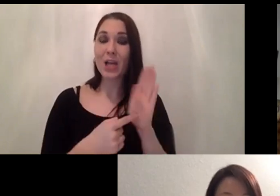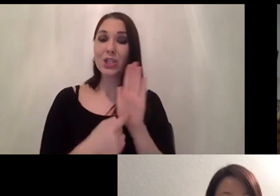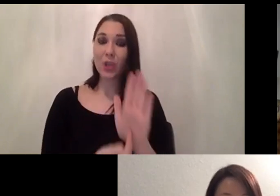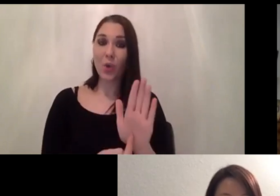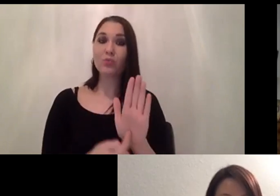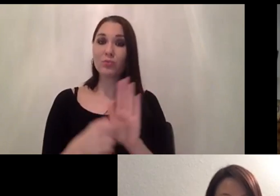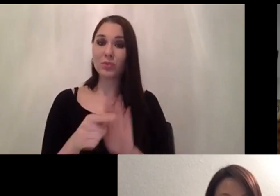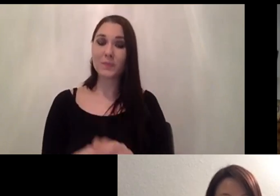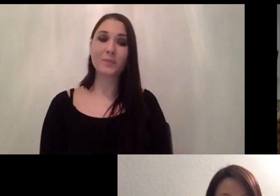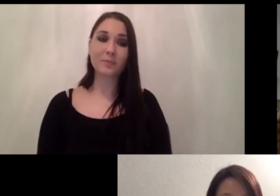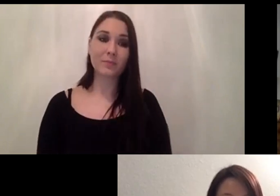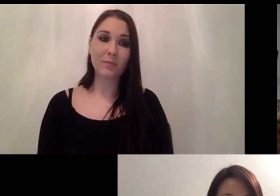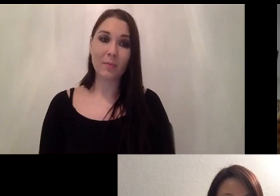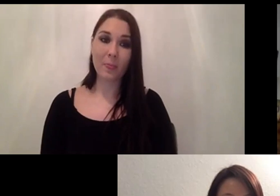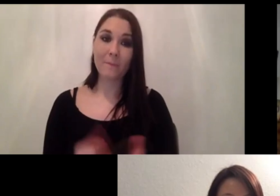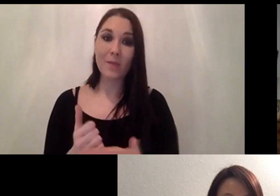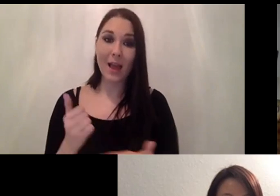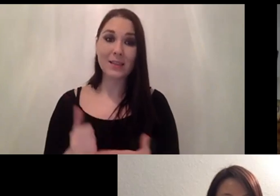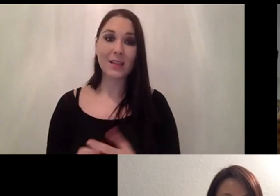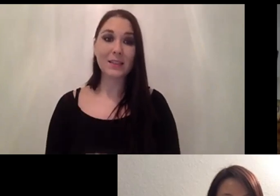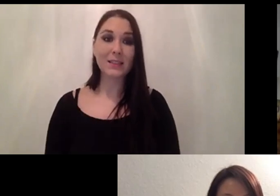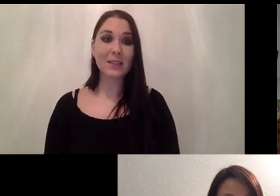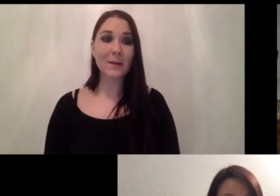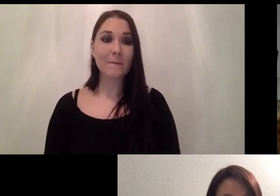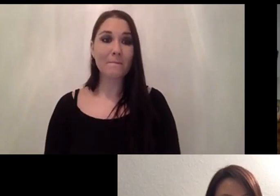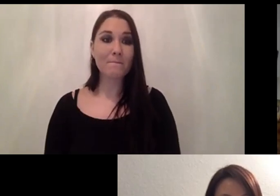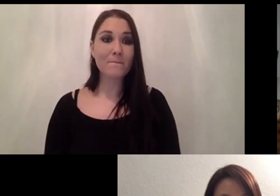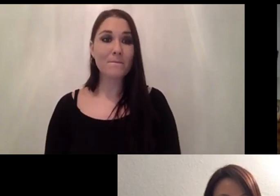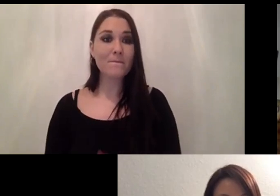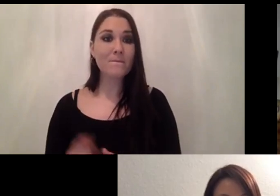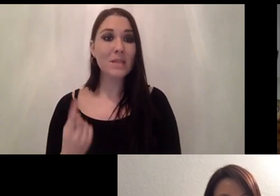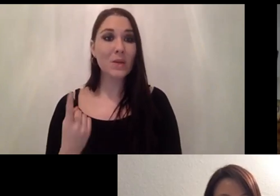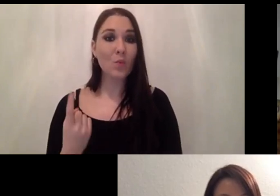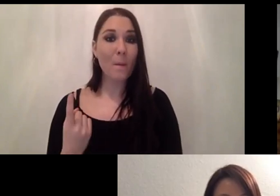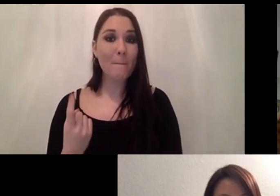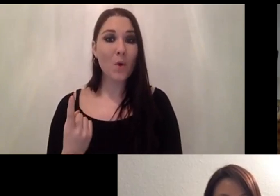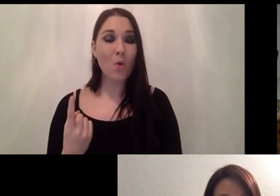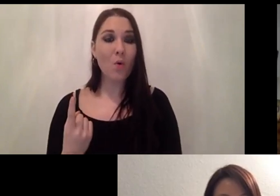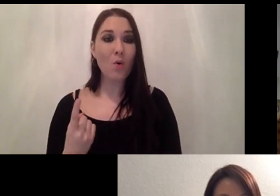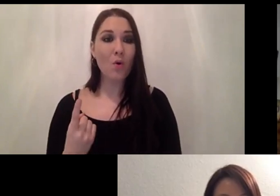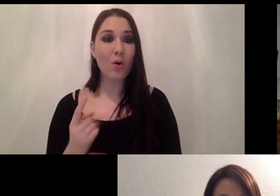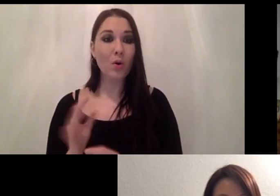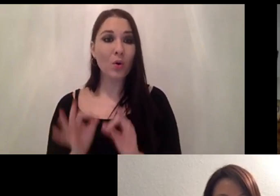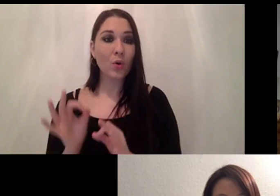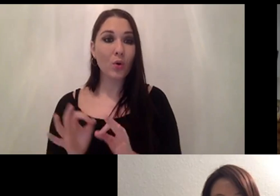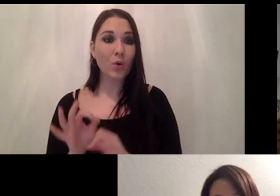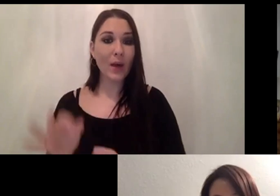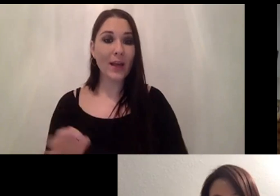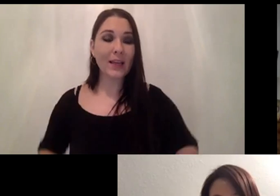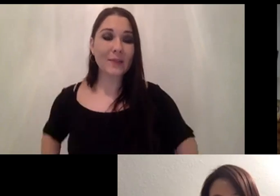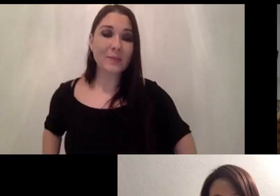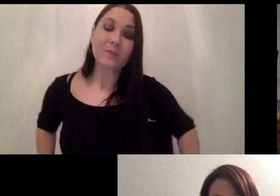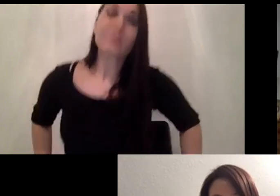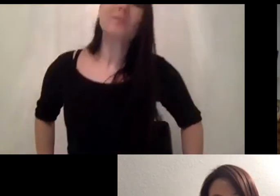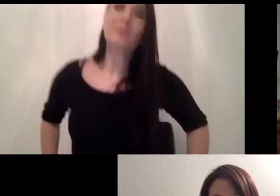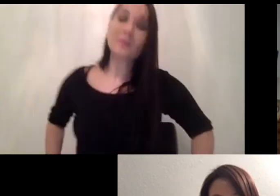excellent and just just one quick one there's only before i move on to some questions for jan jan if he's if